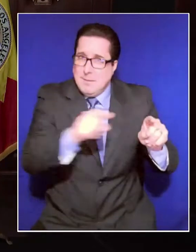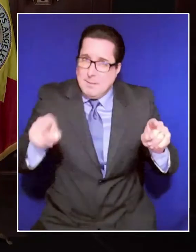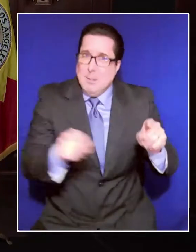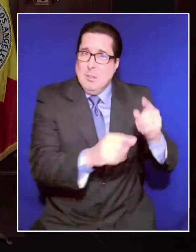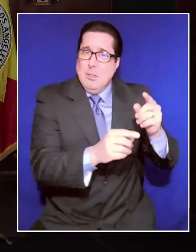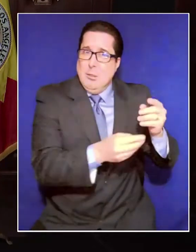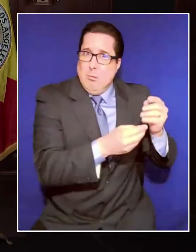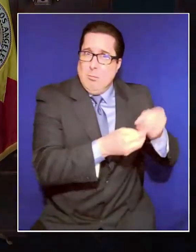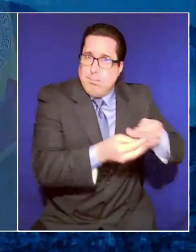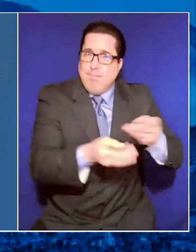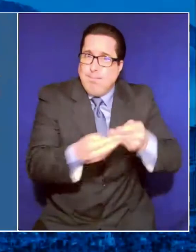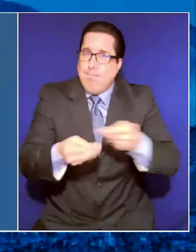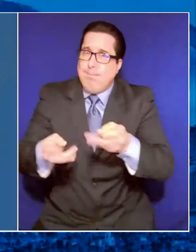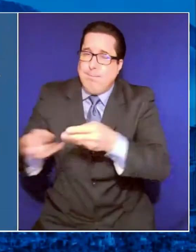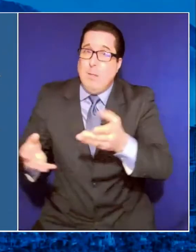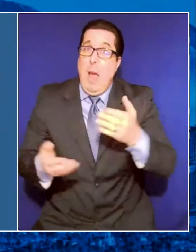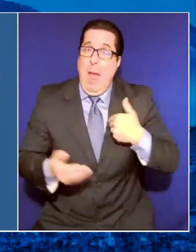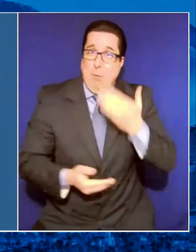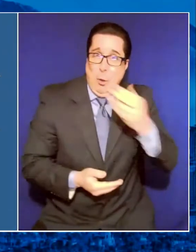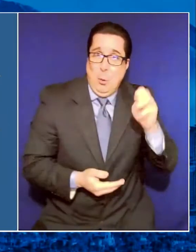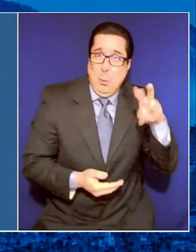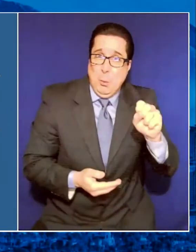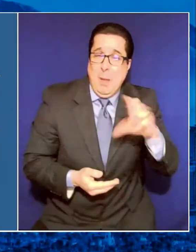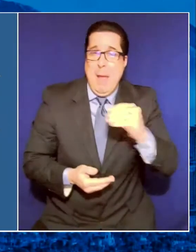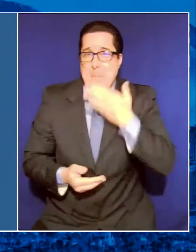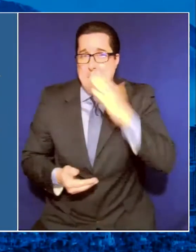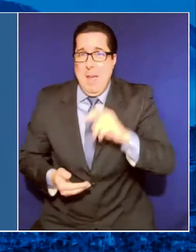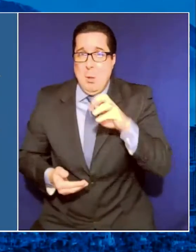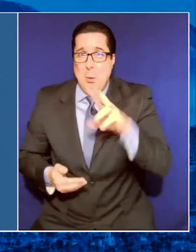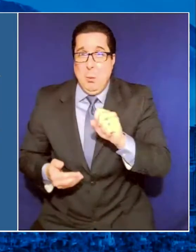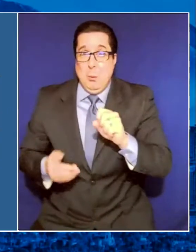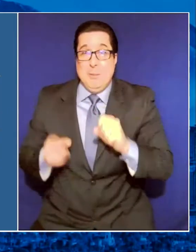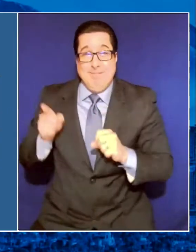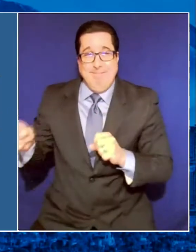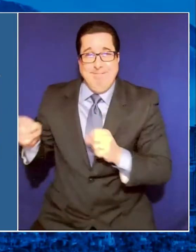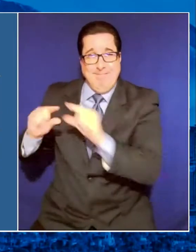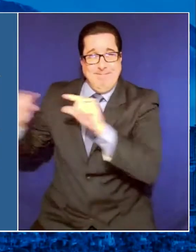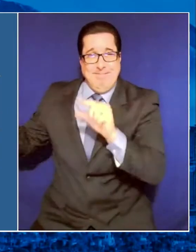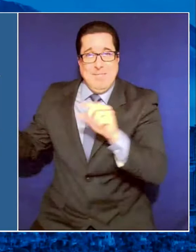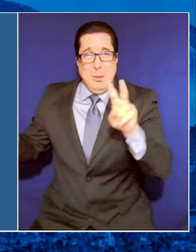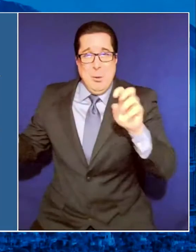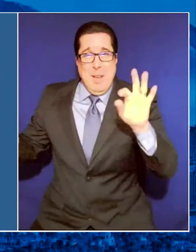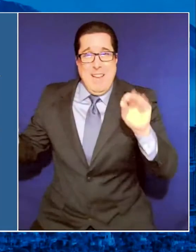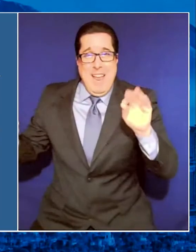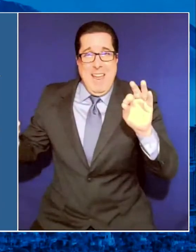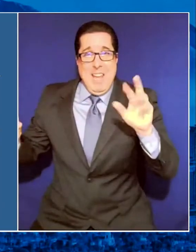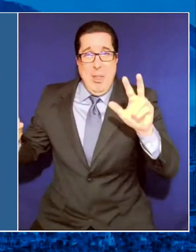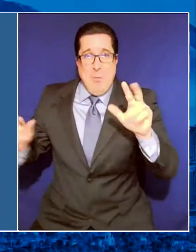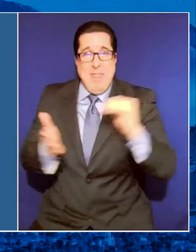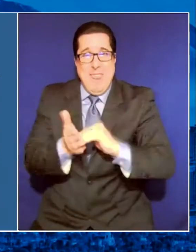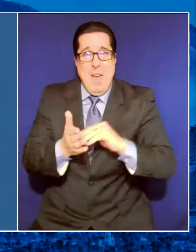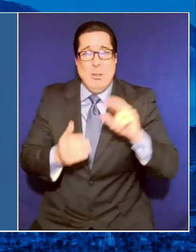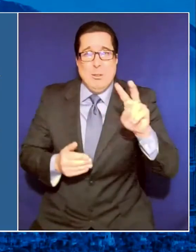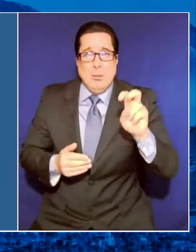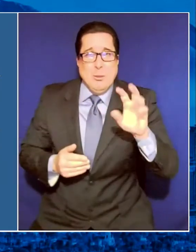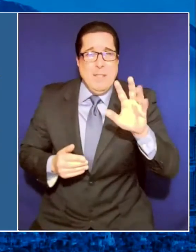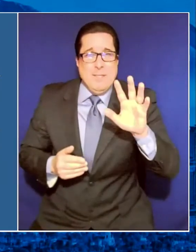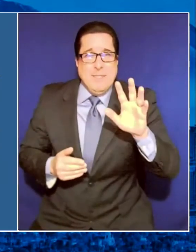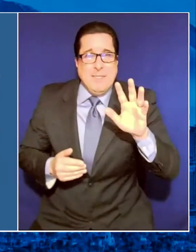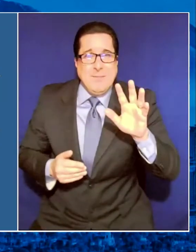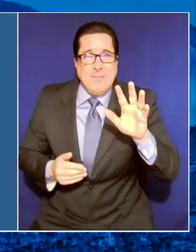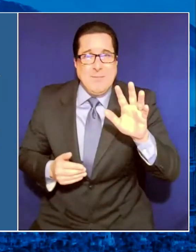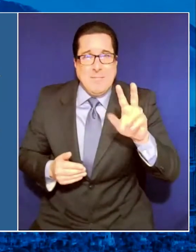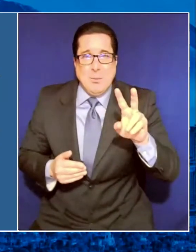of today the City of Los Angeles has administered 293,252 vaccine doses at our five city